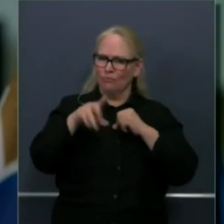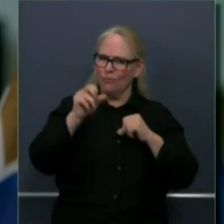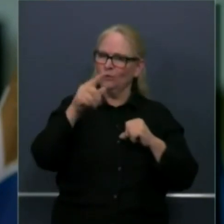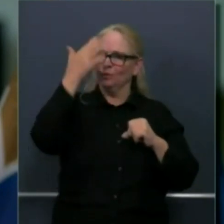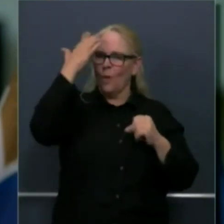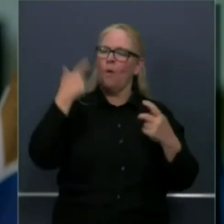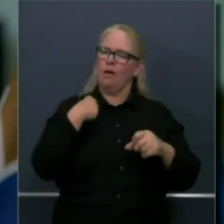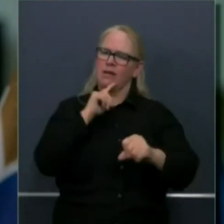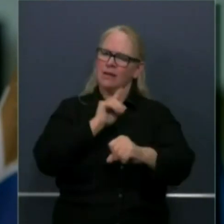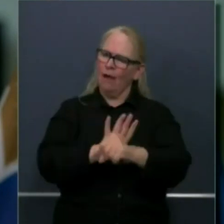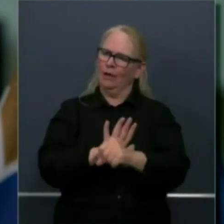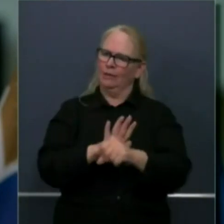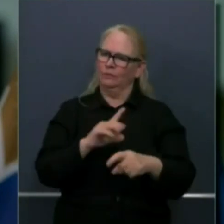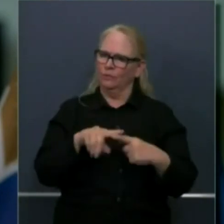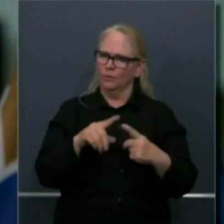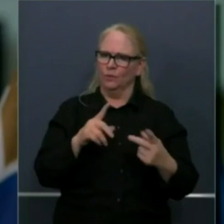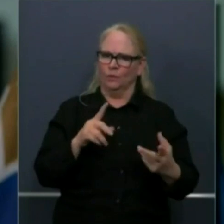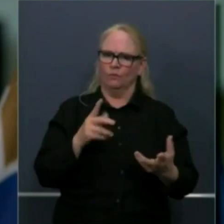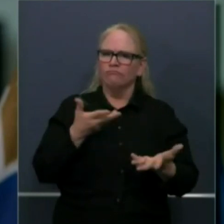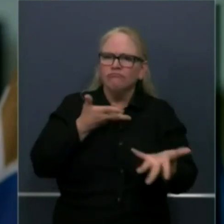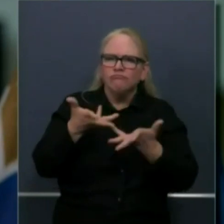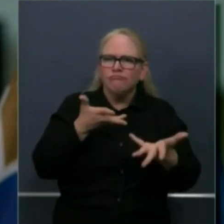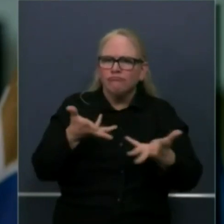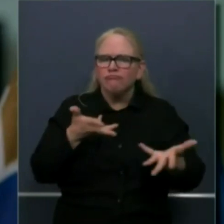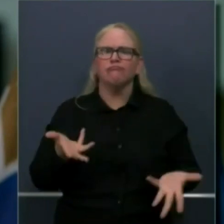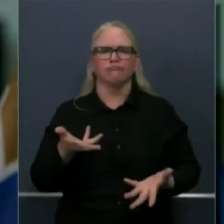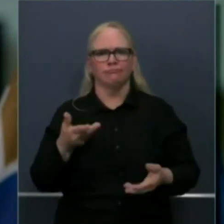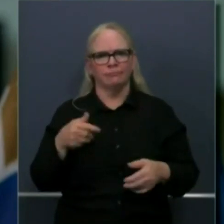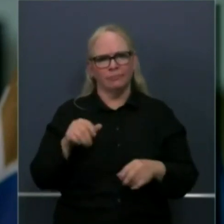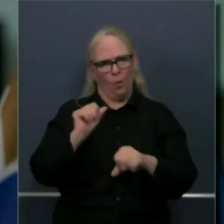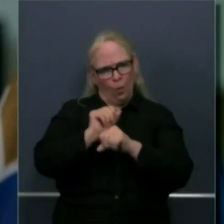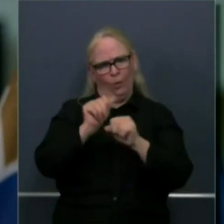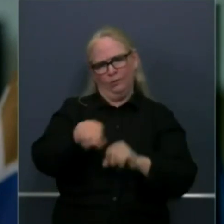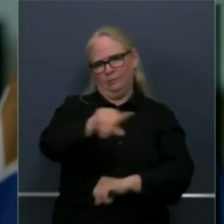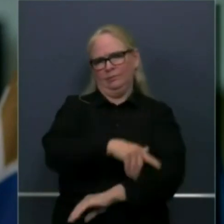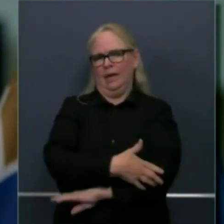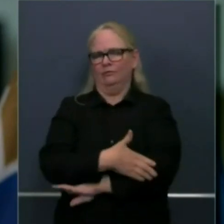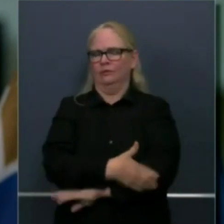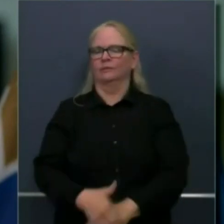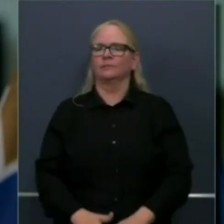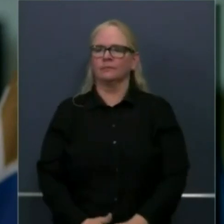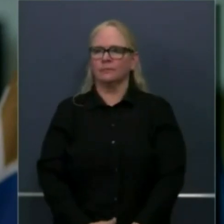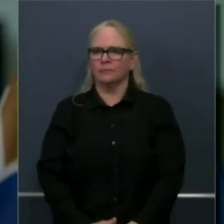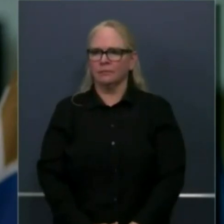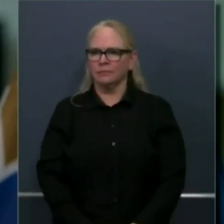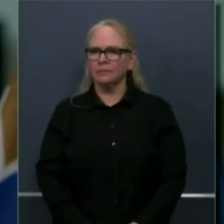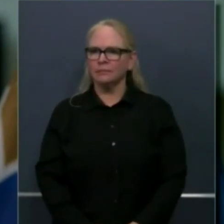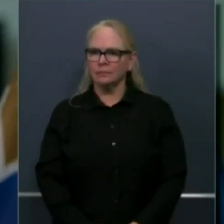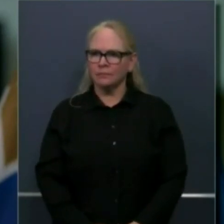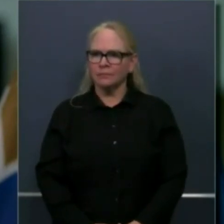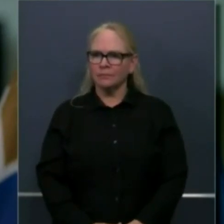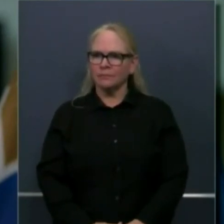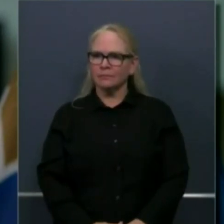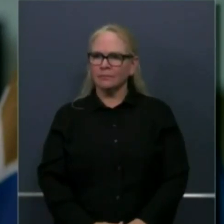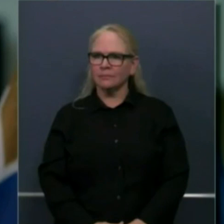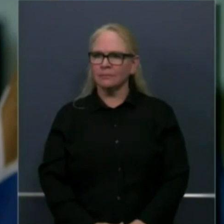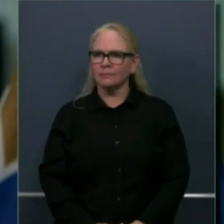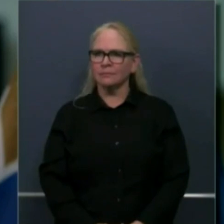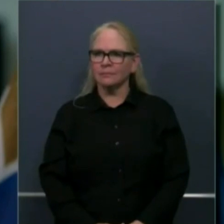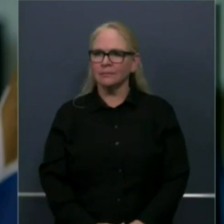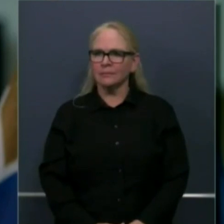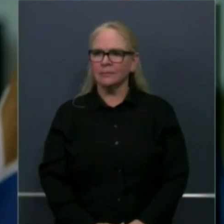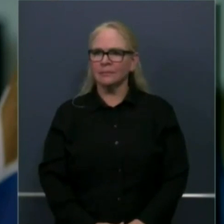implied yesterday and i hope you're seeing it here today the fluidity of these announcements that they're not static as